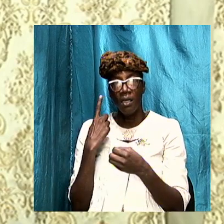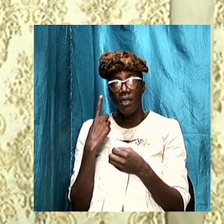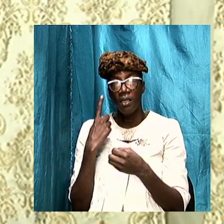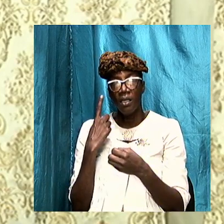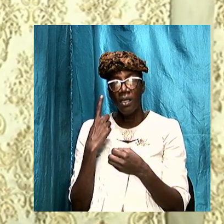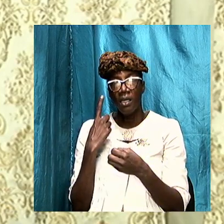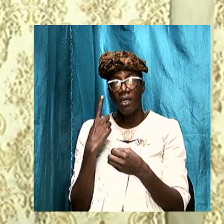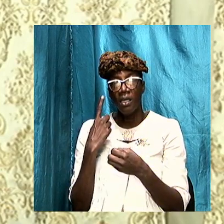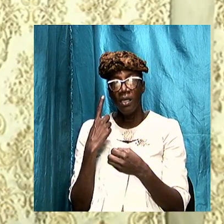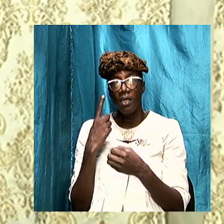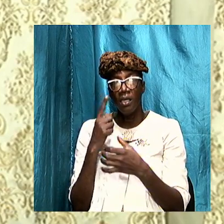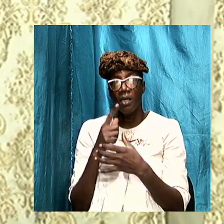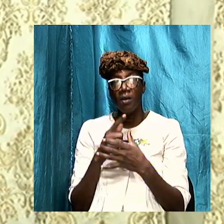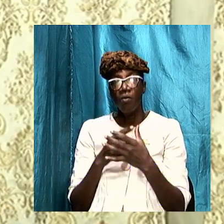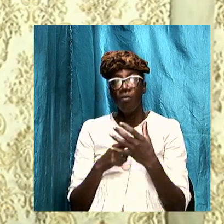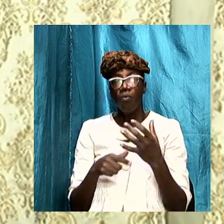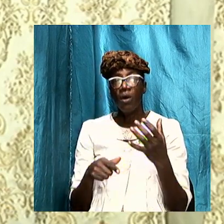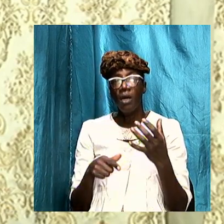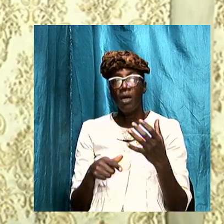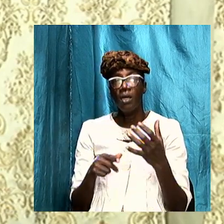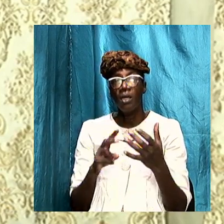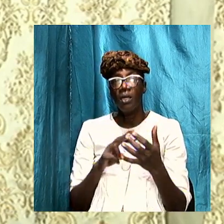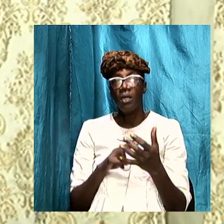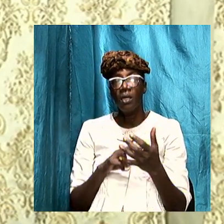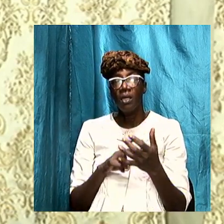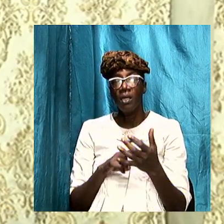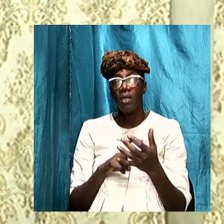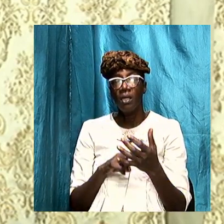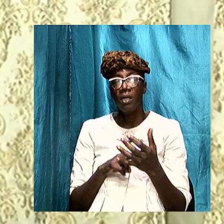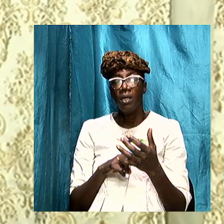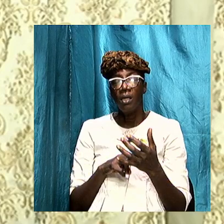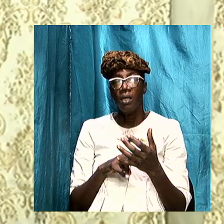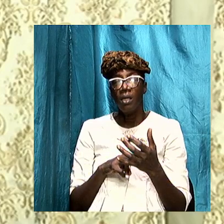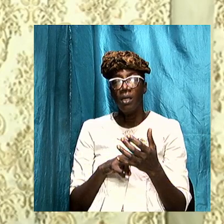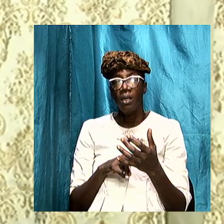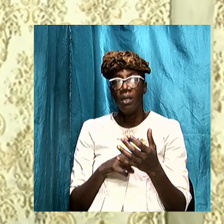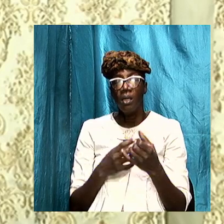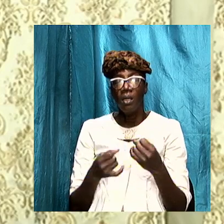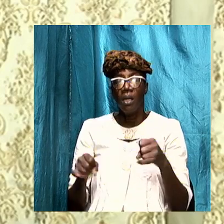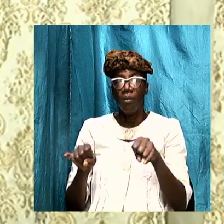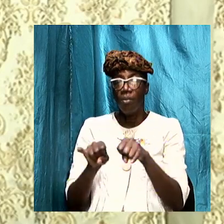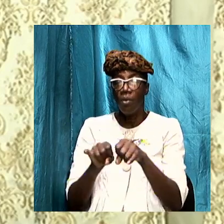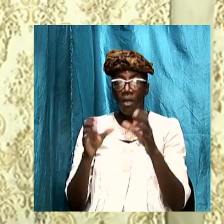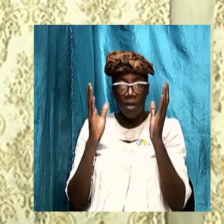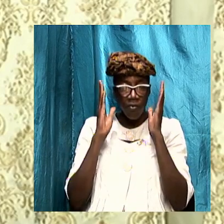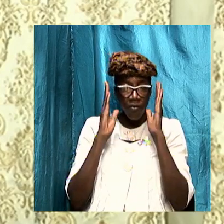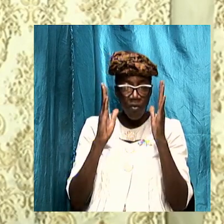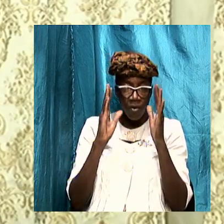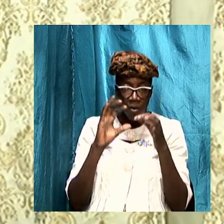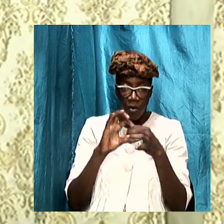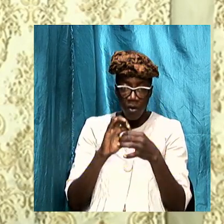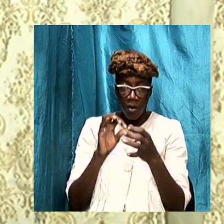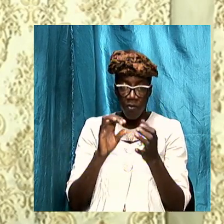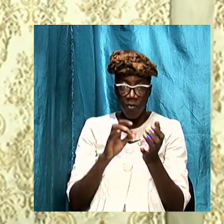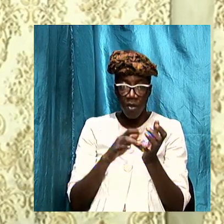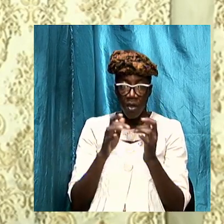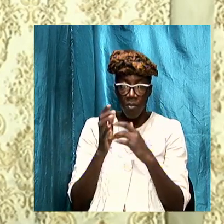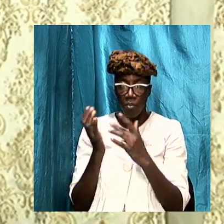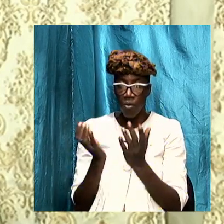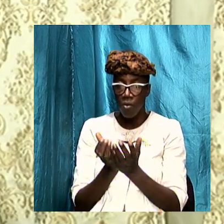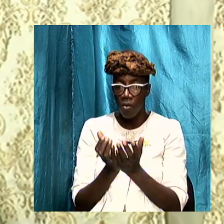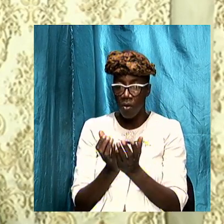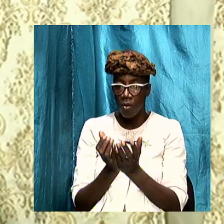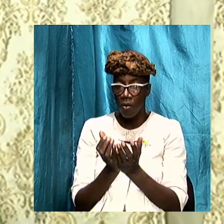exactly what is the main feature and focus of the book of